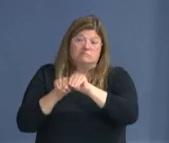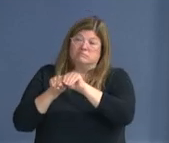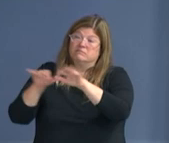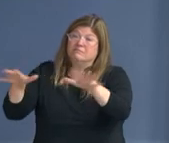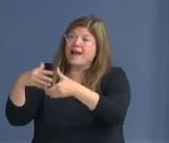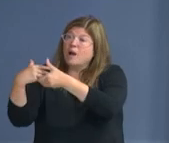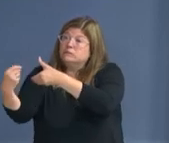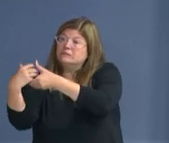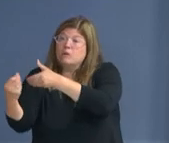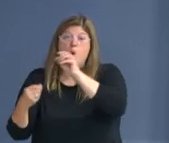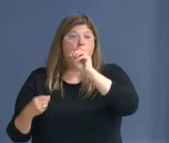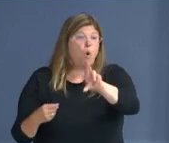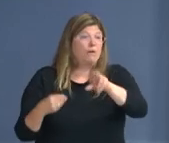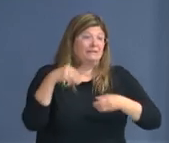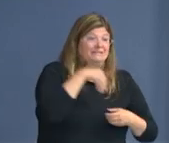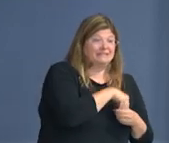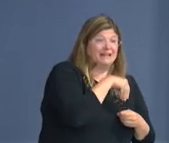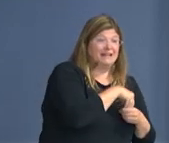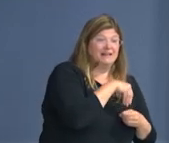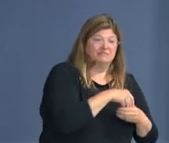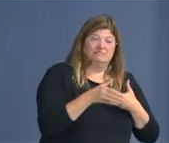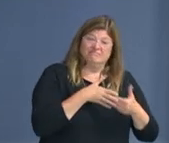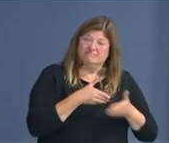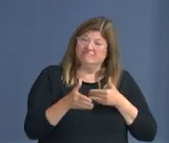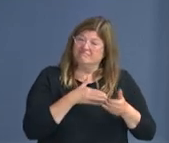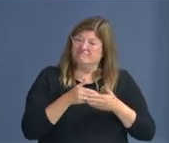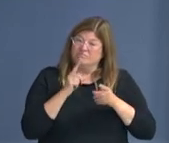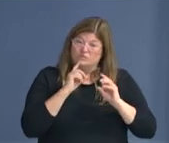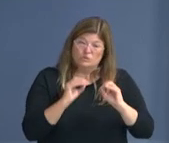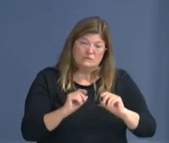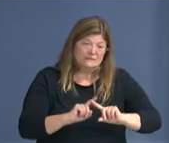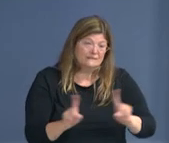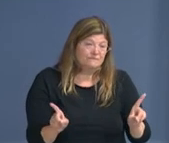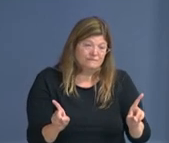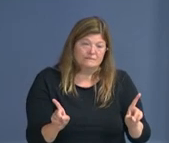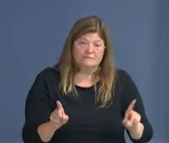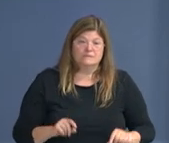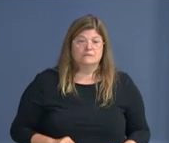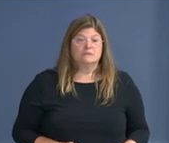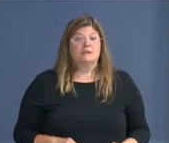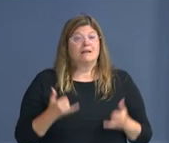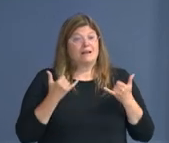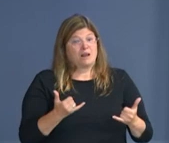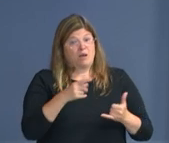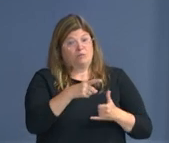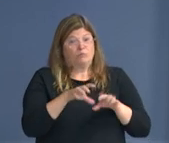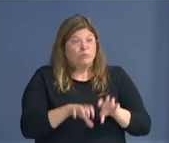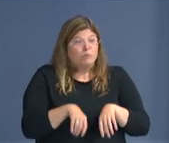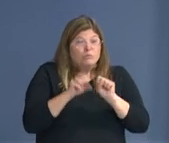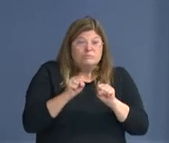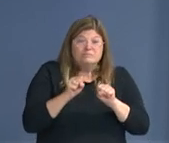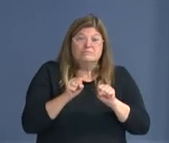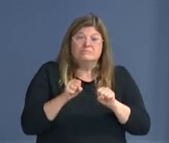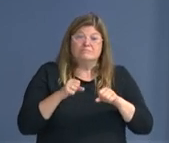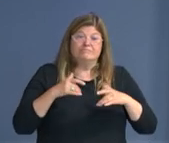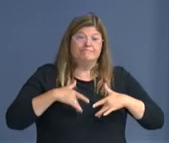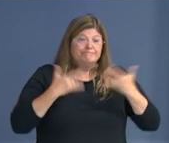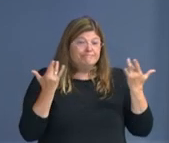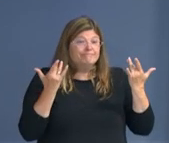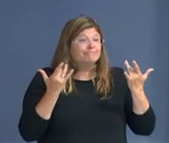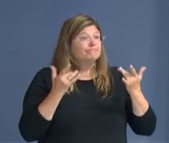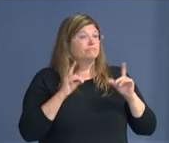So if you are hosting people this weekend, or if you're going to someone else's home,